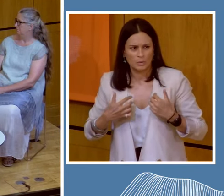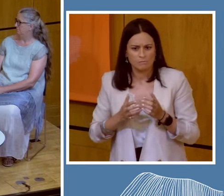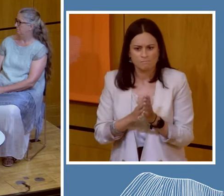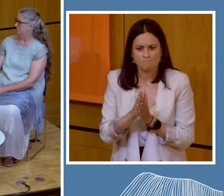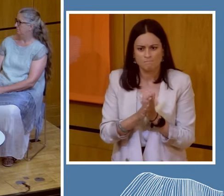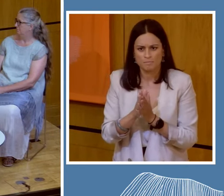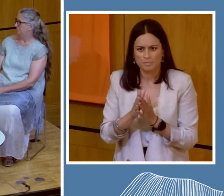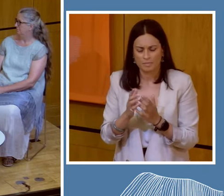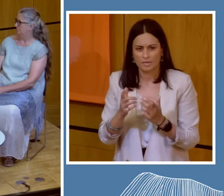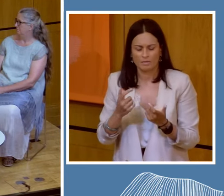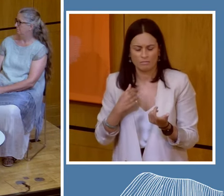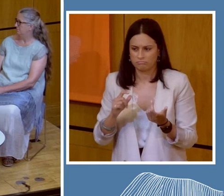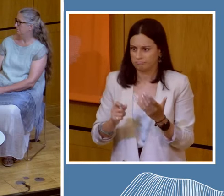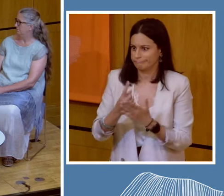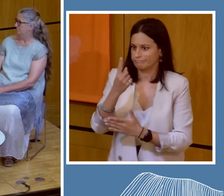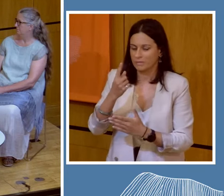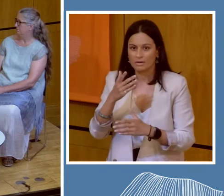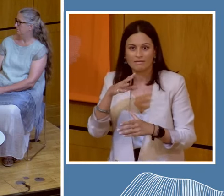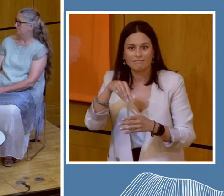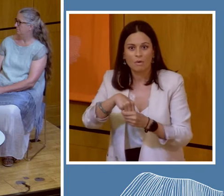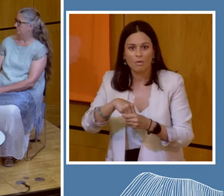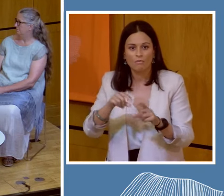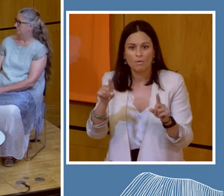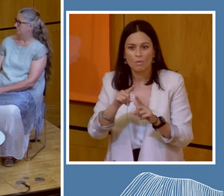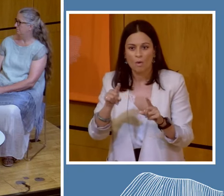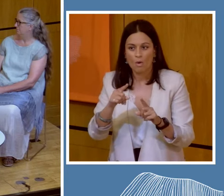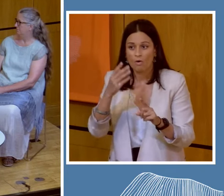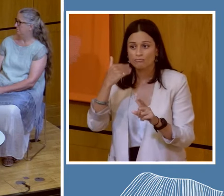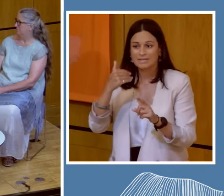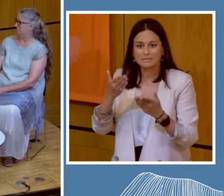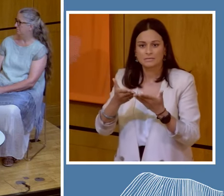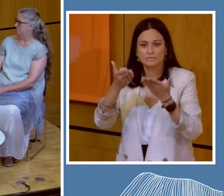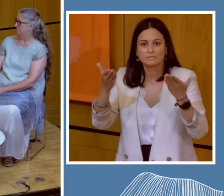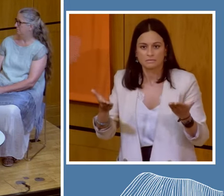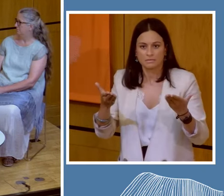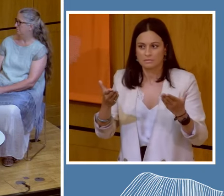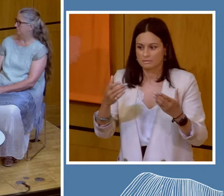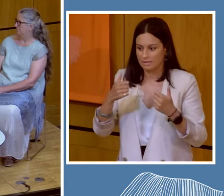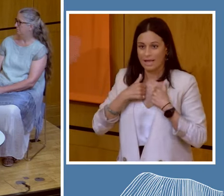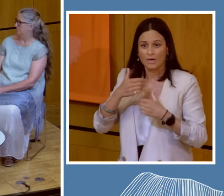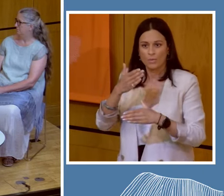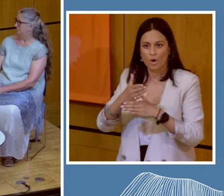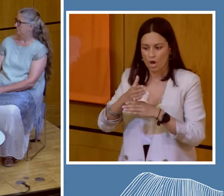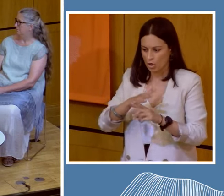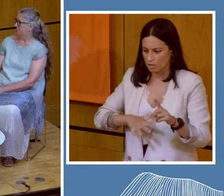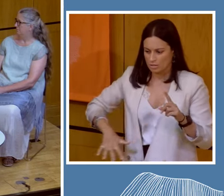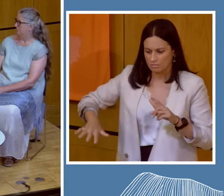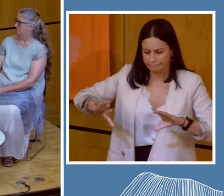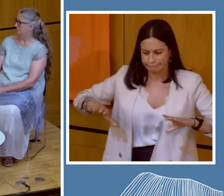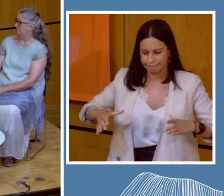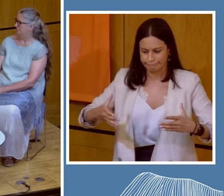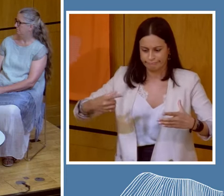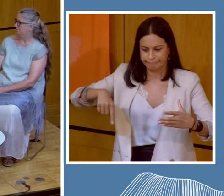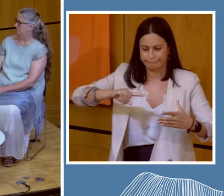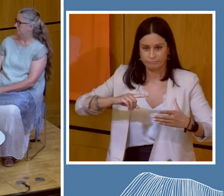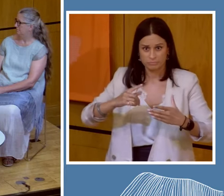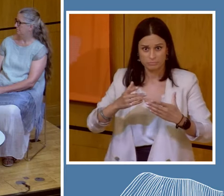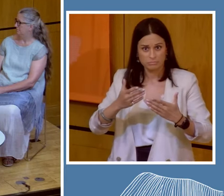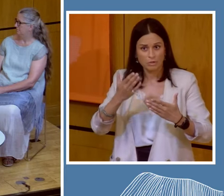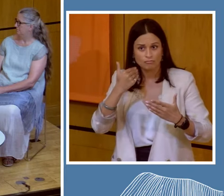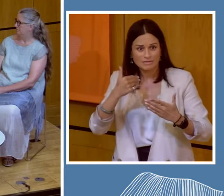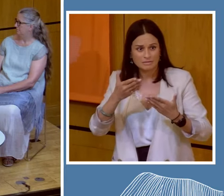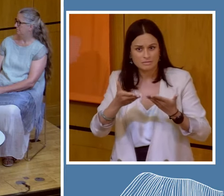rather serendipitously getting involved in race equality in our workforce. But because I've been